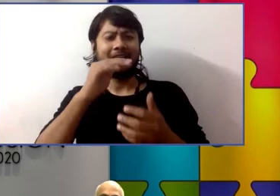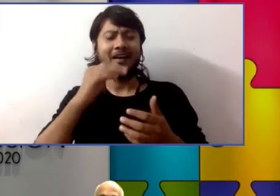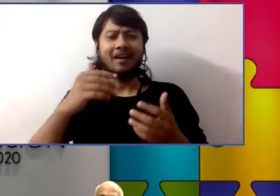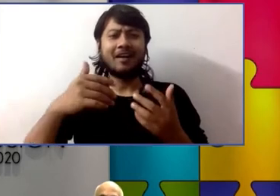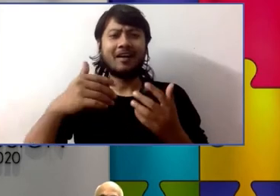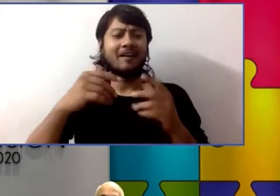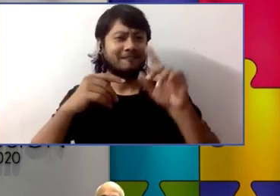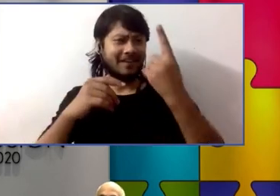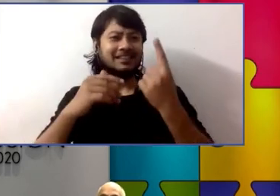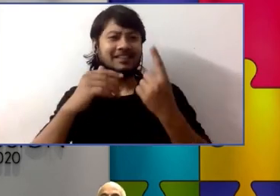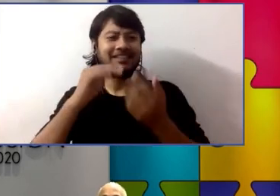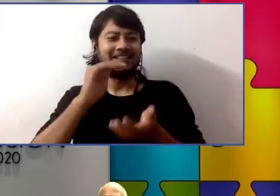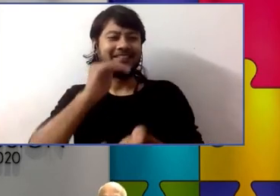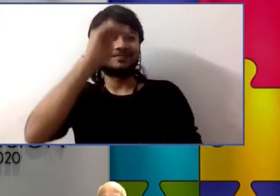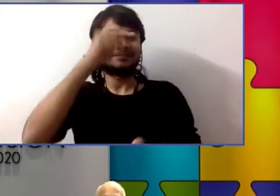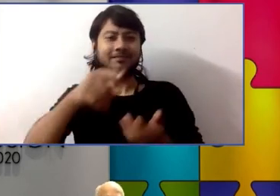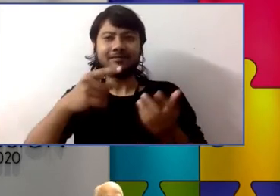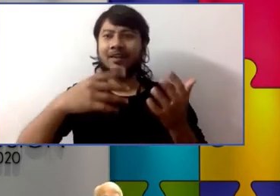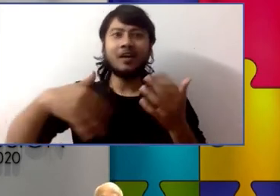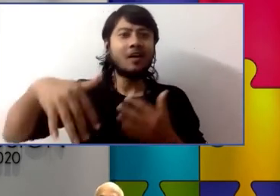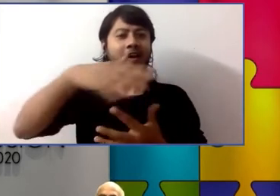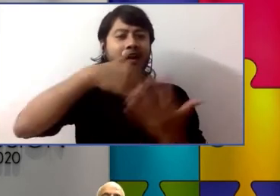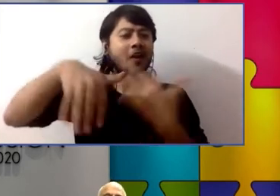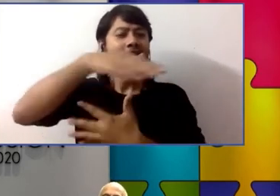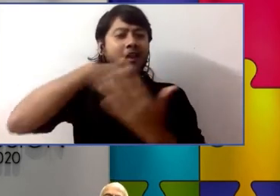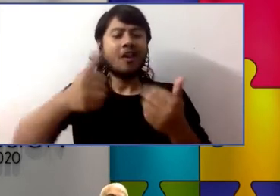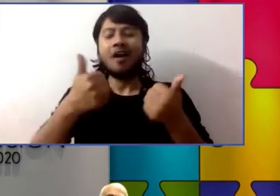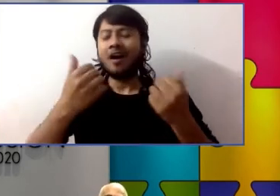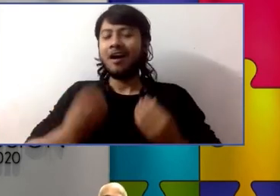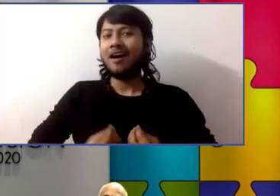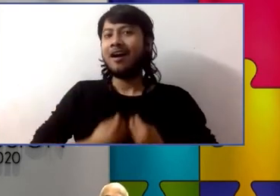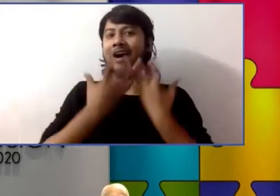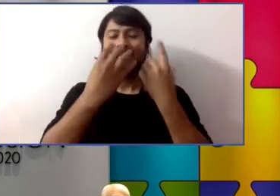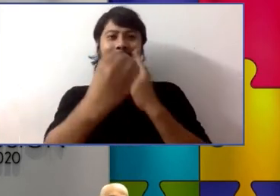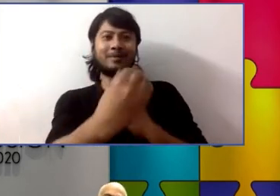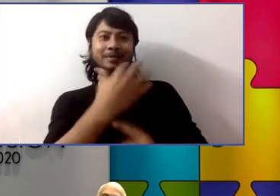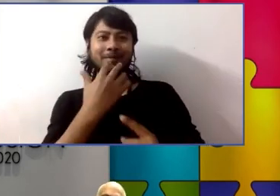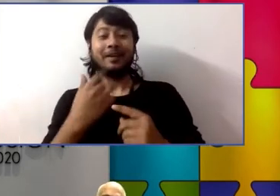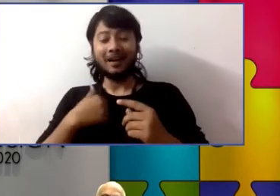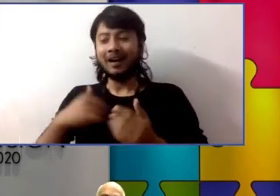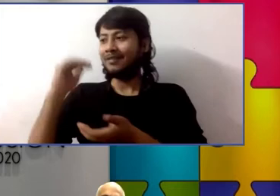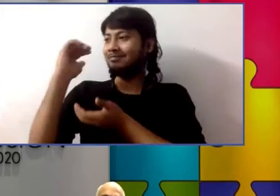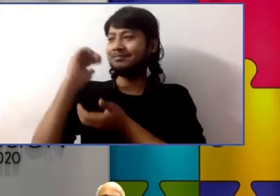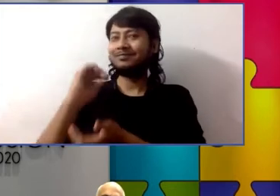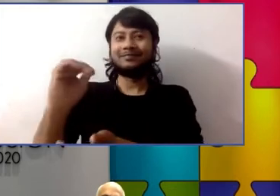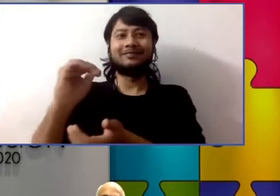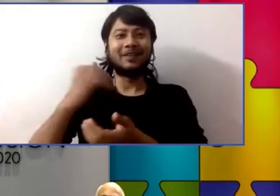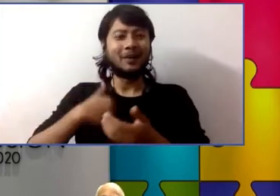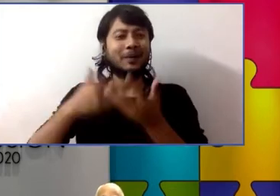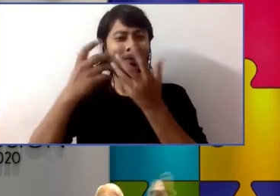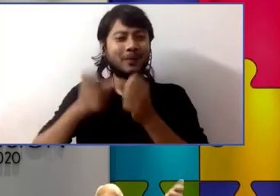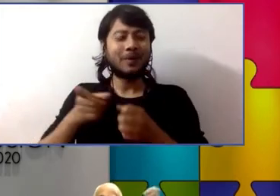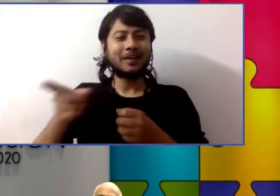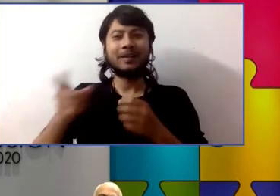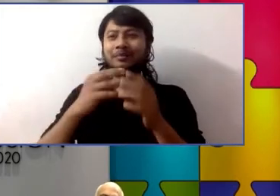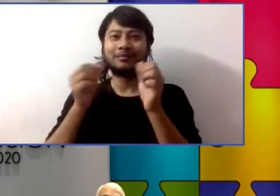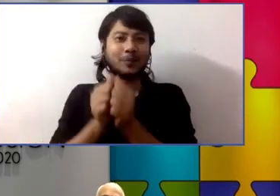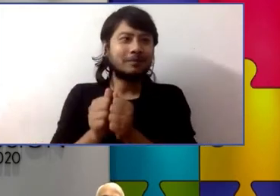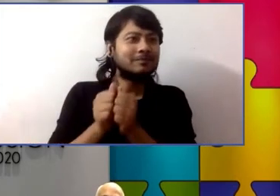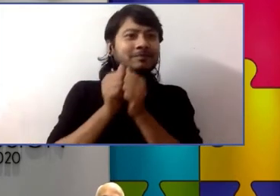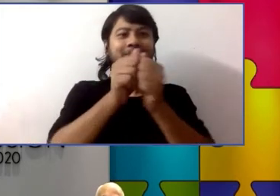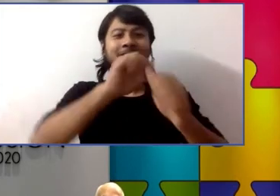child and envisioning the family that we might have the adventures we would have together hiking and biking and then one day